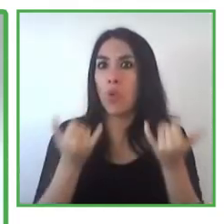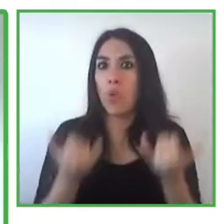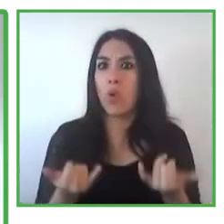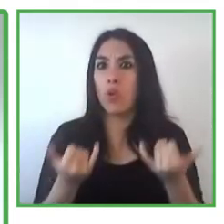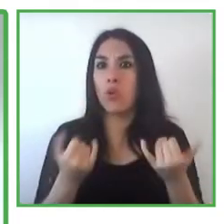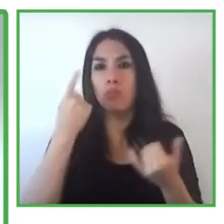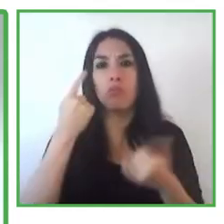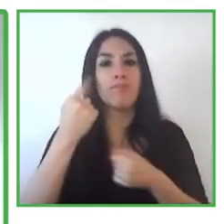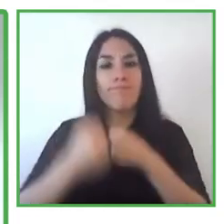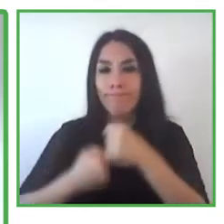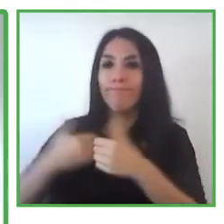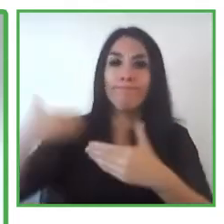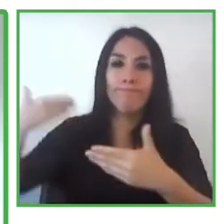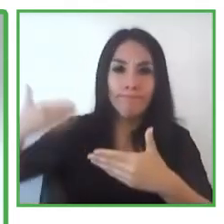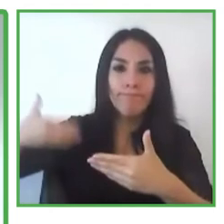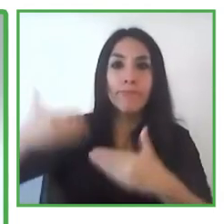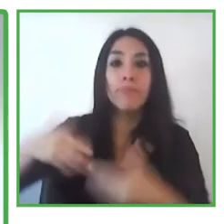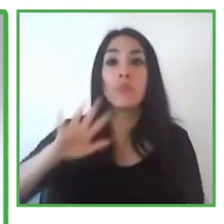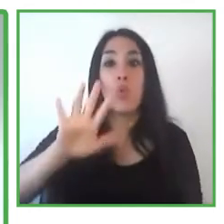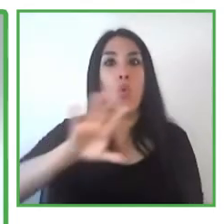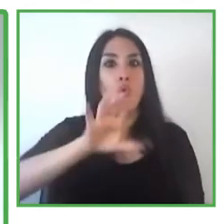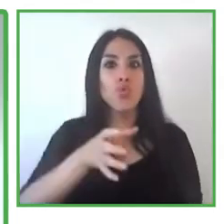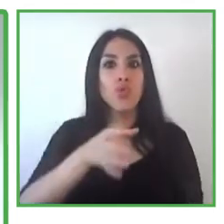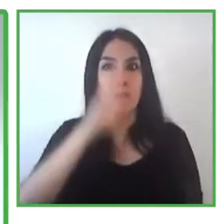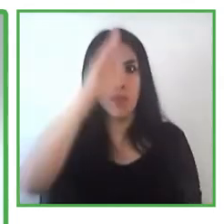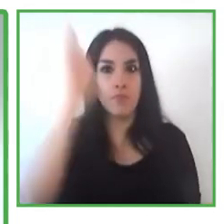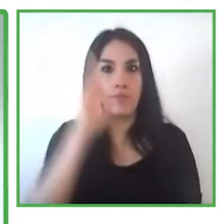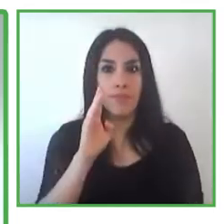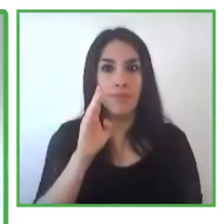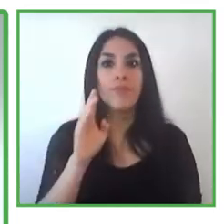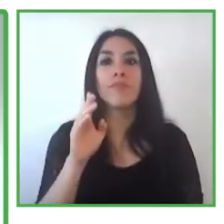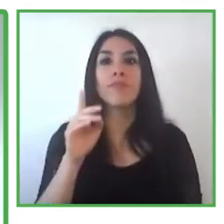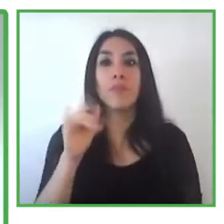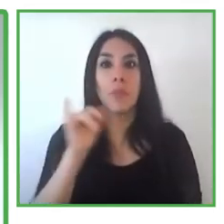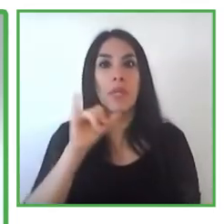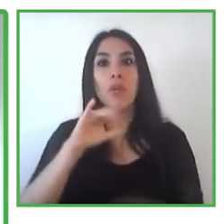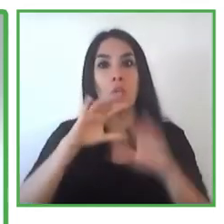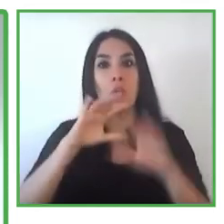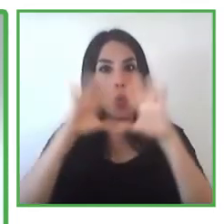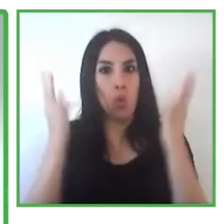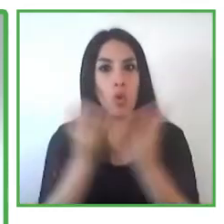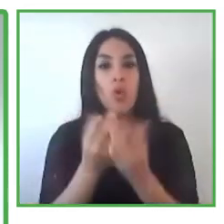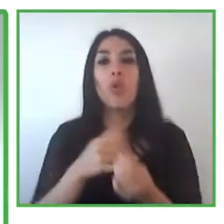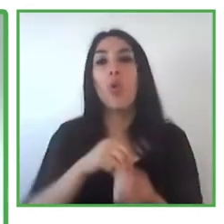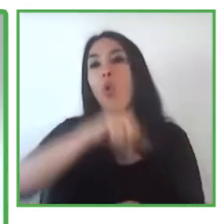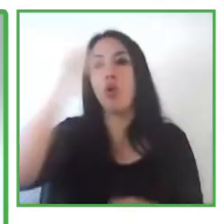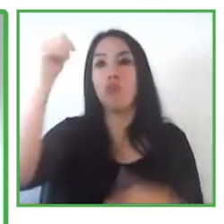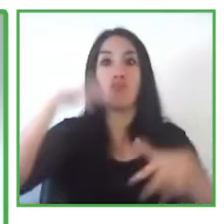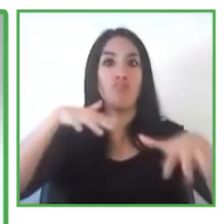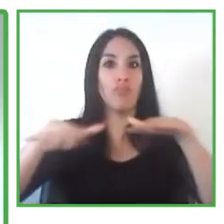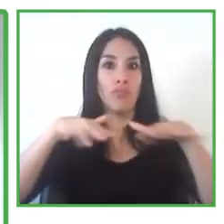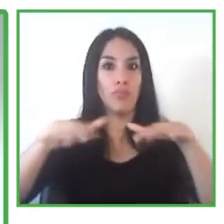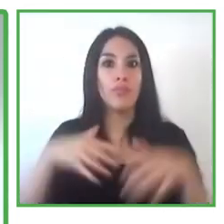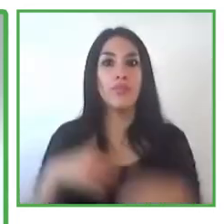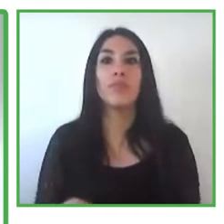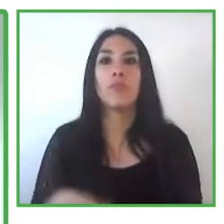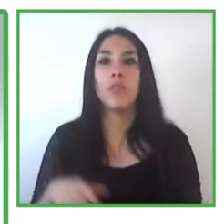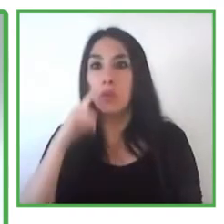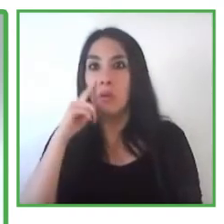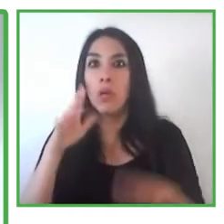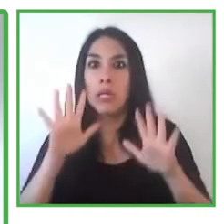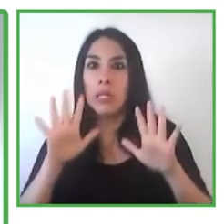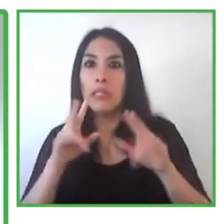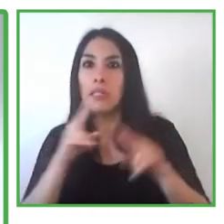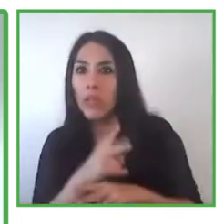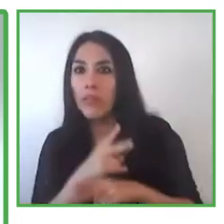practice basis of the prevention and the promotion of health social inclusion defense in the